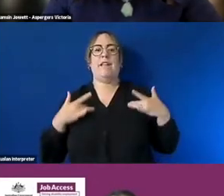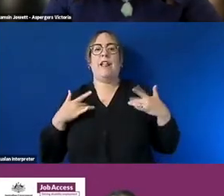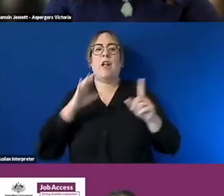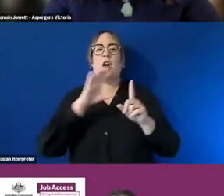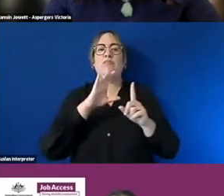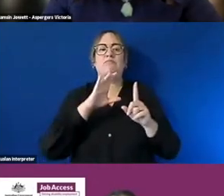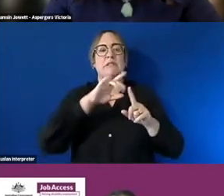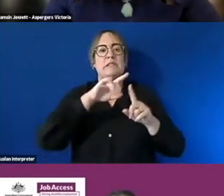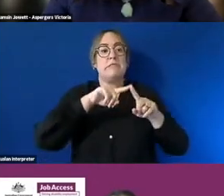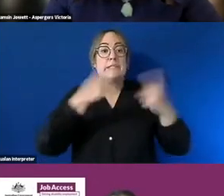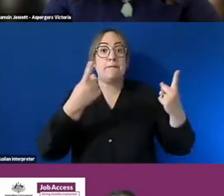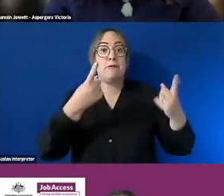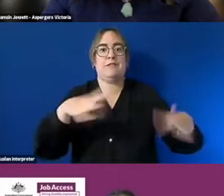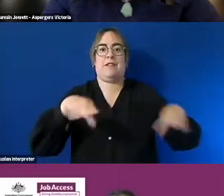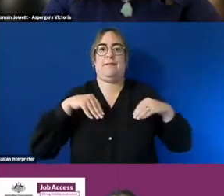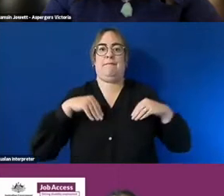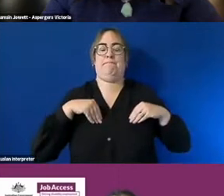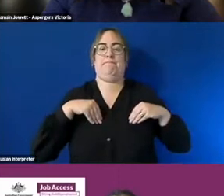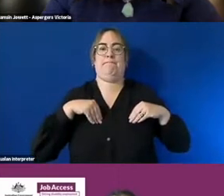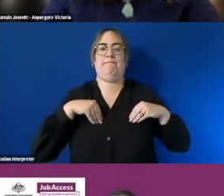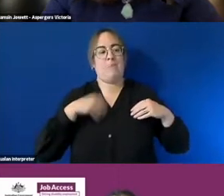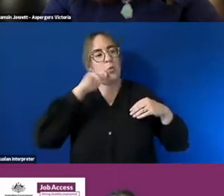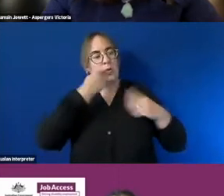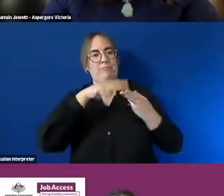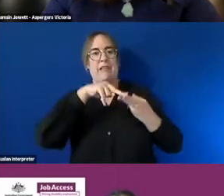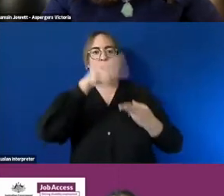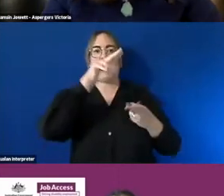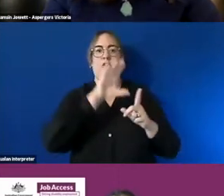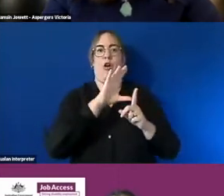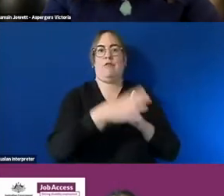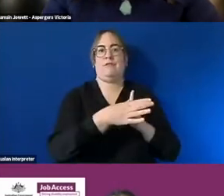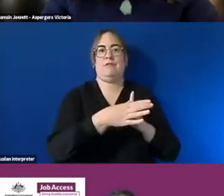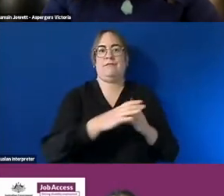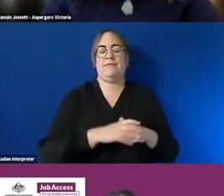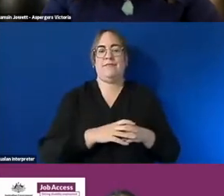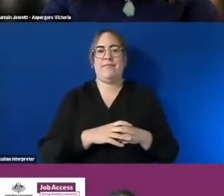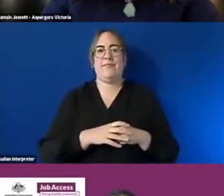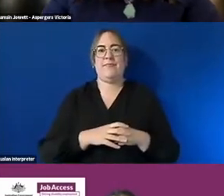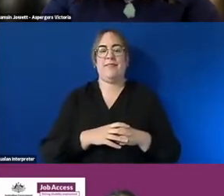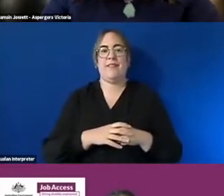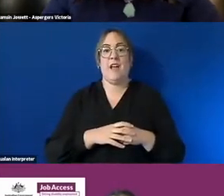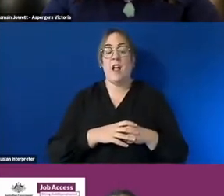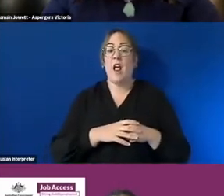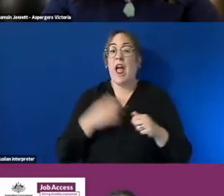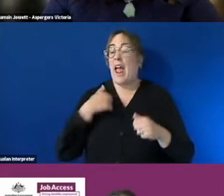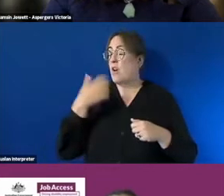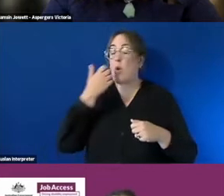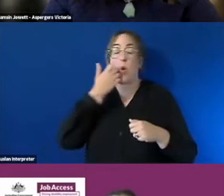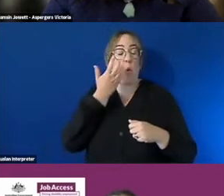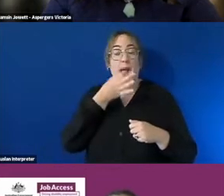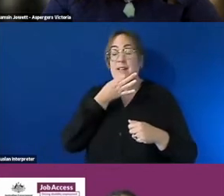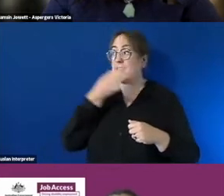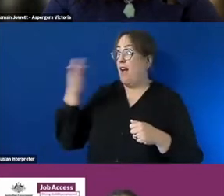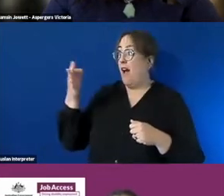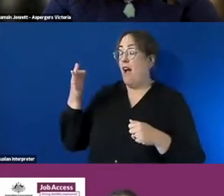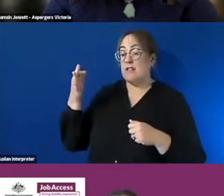and and i think that will really help reduce the barrier and and asking as as sarah said asking me them what